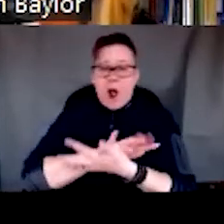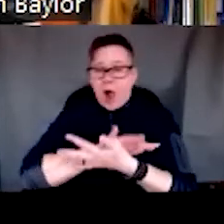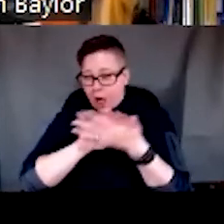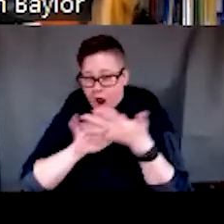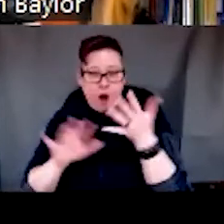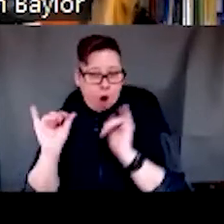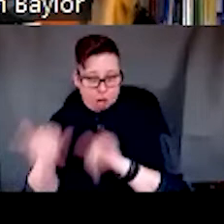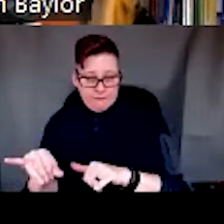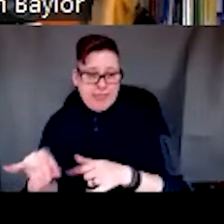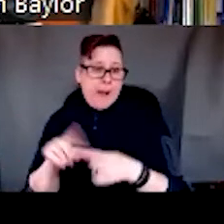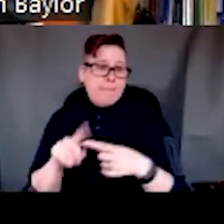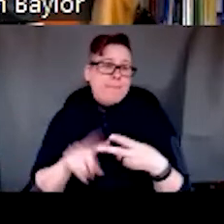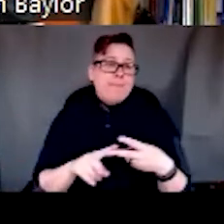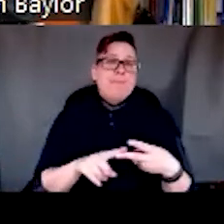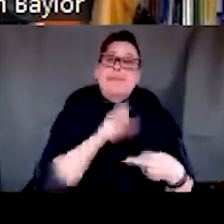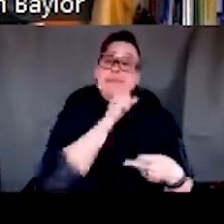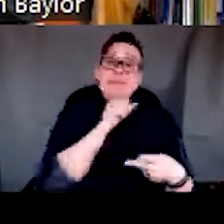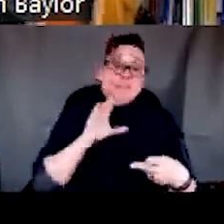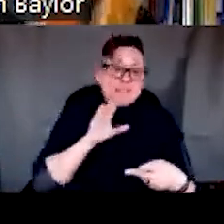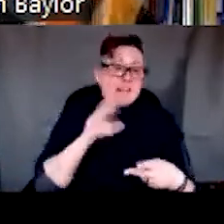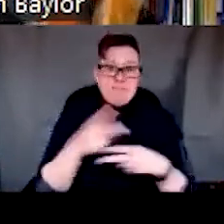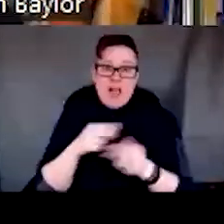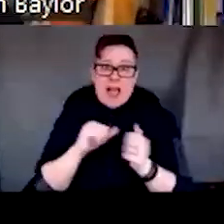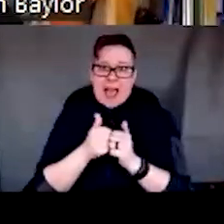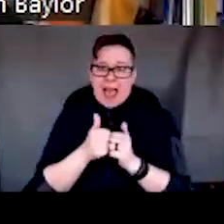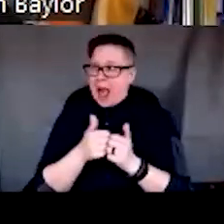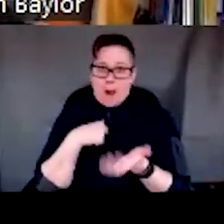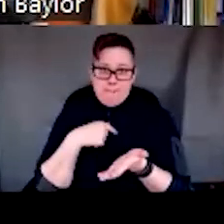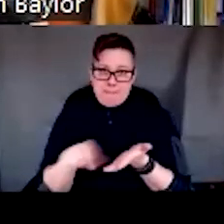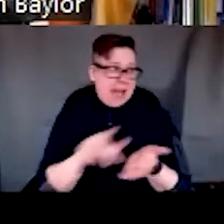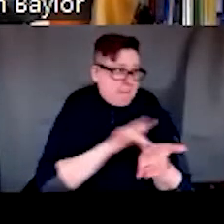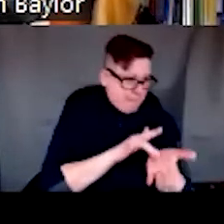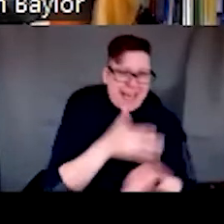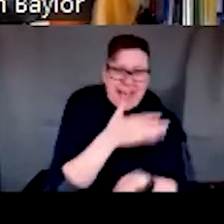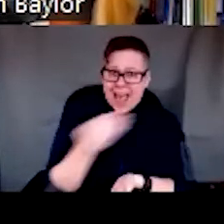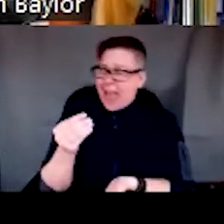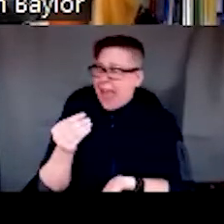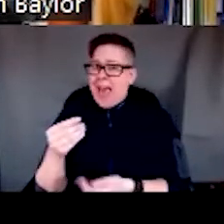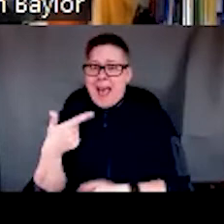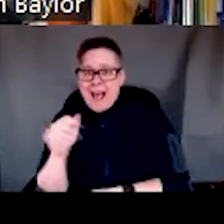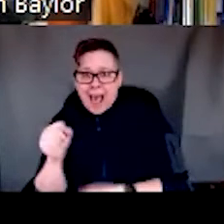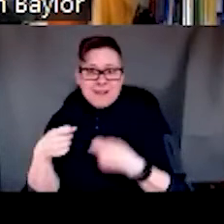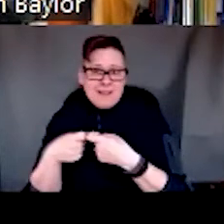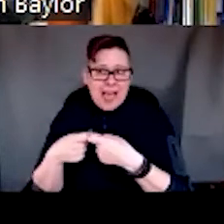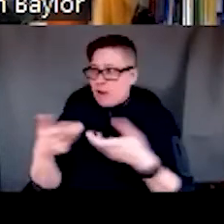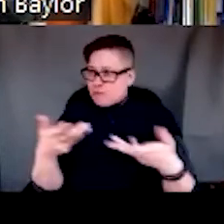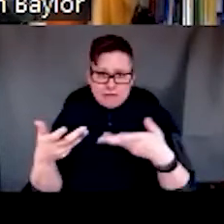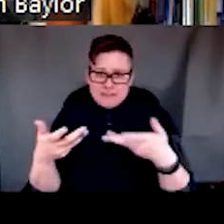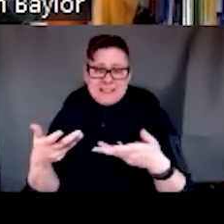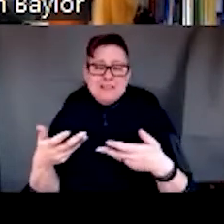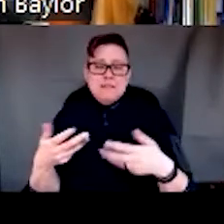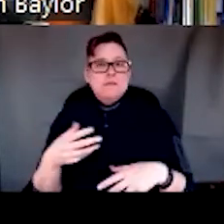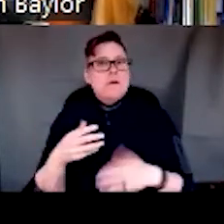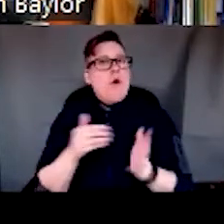Um, elderly person must find a way to pay for both utilities and medications. And that was something that students